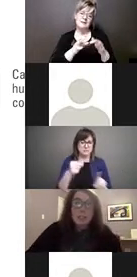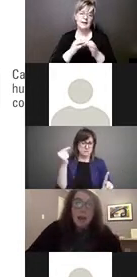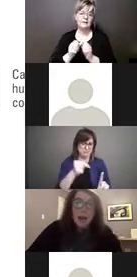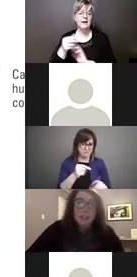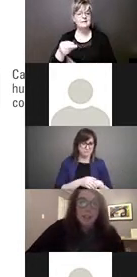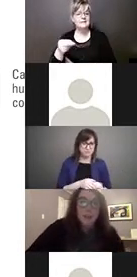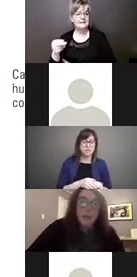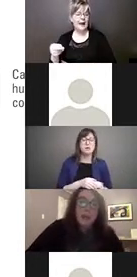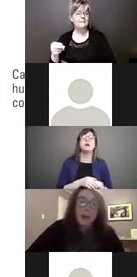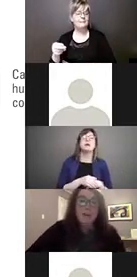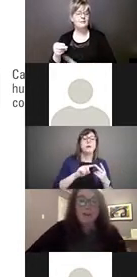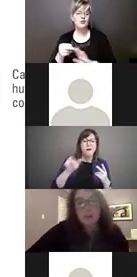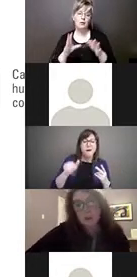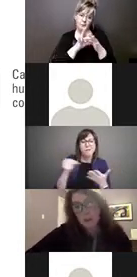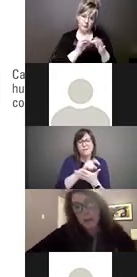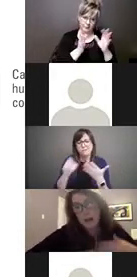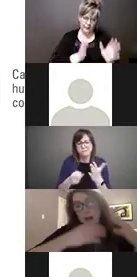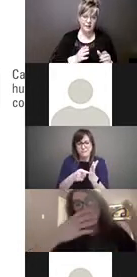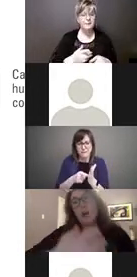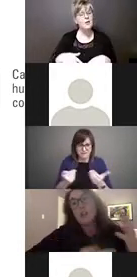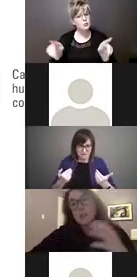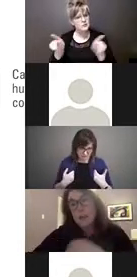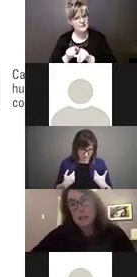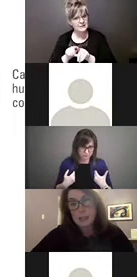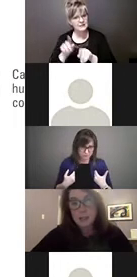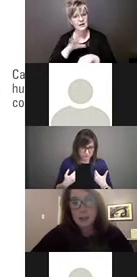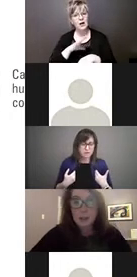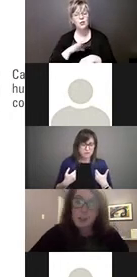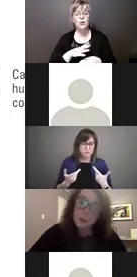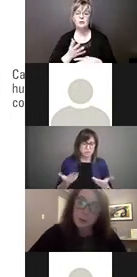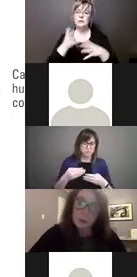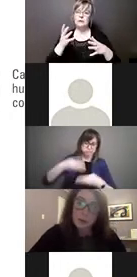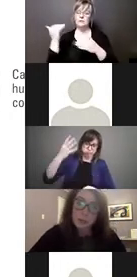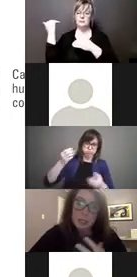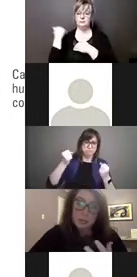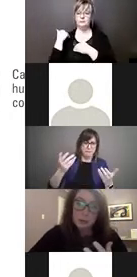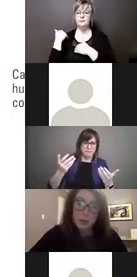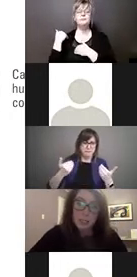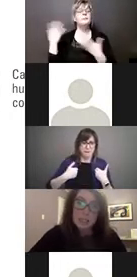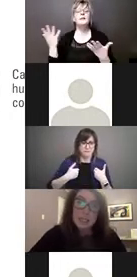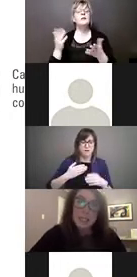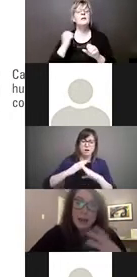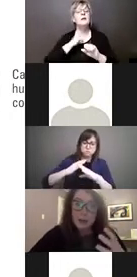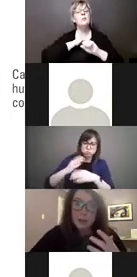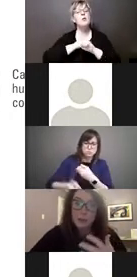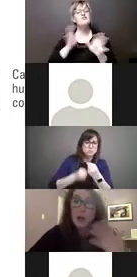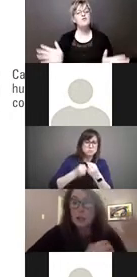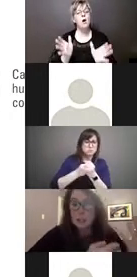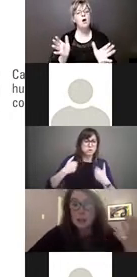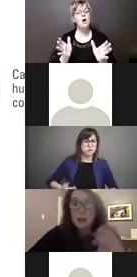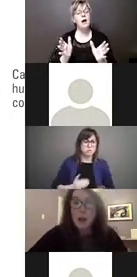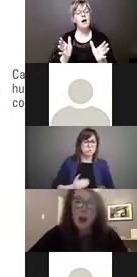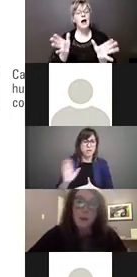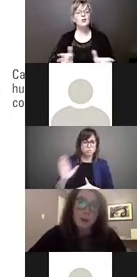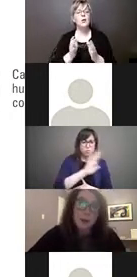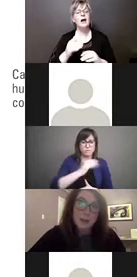beyond that, we have a larger mandate to promote and protect human rights in Canada, regardless